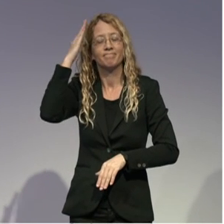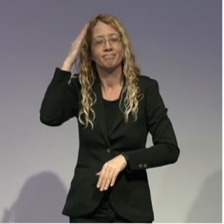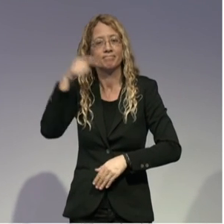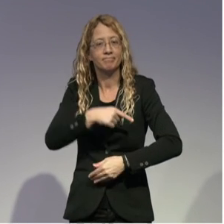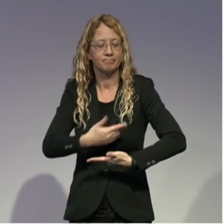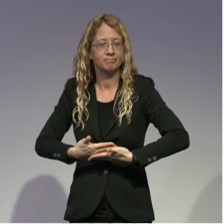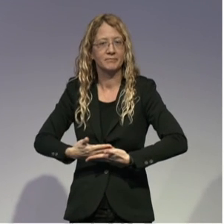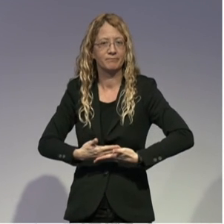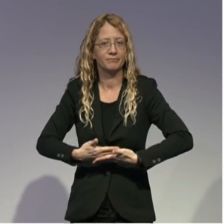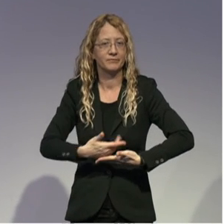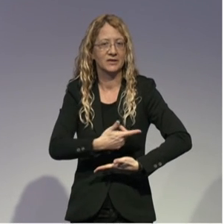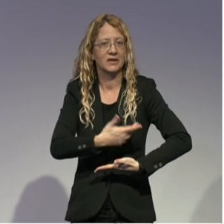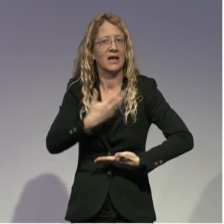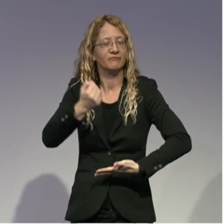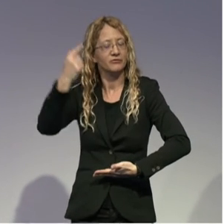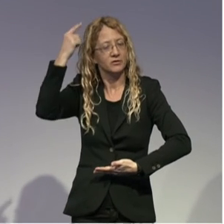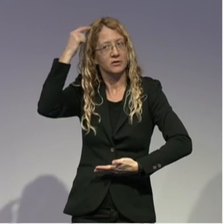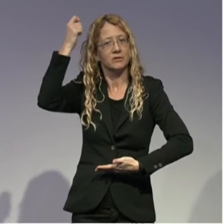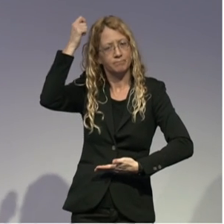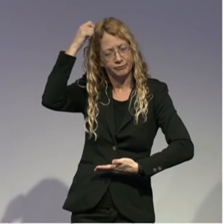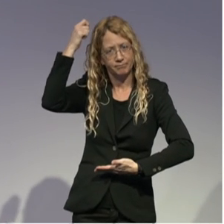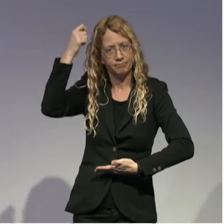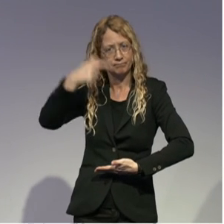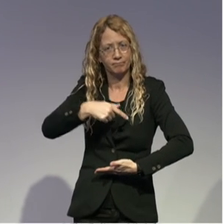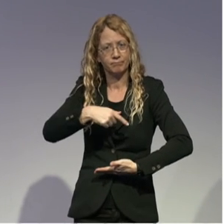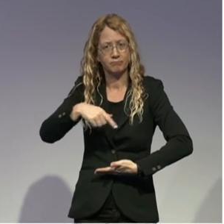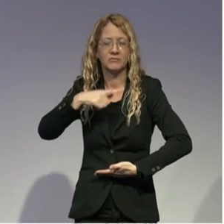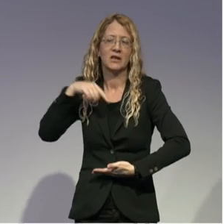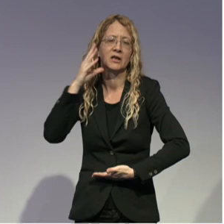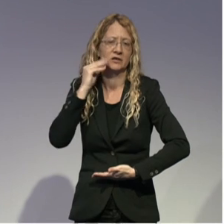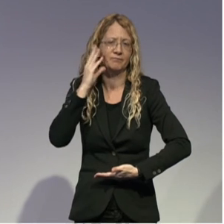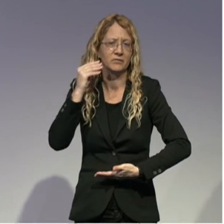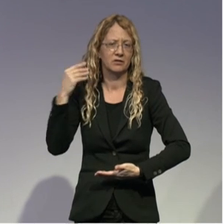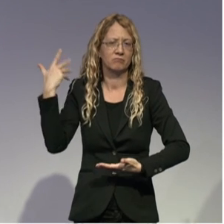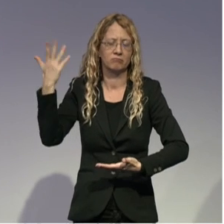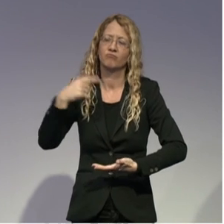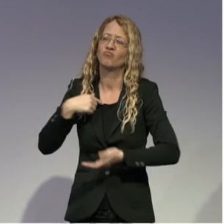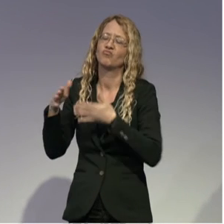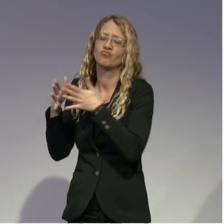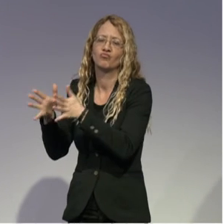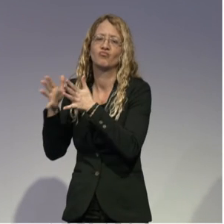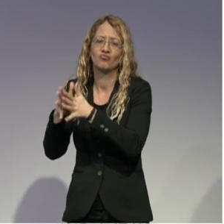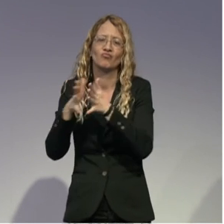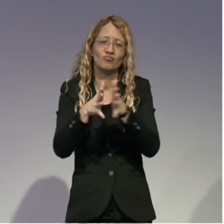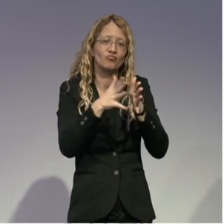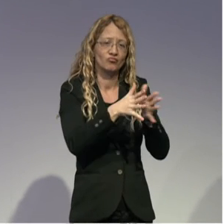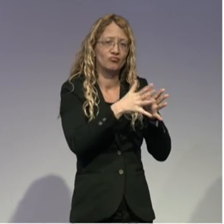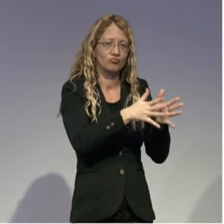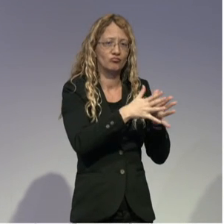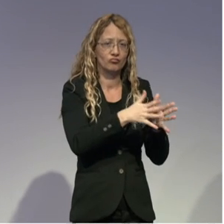this kind of experiences. Because people were coming back to us with different solutions. And that's